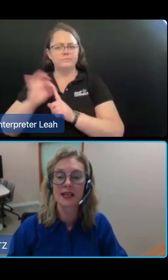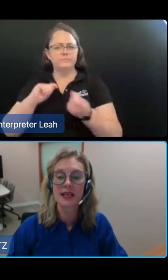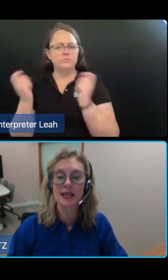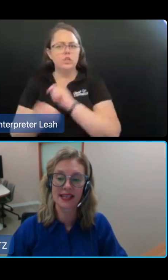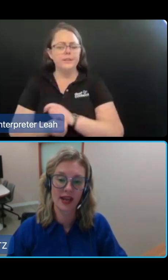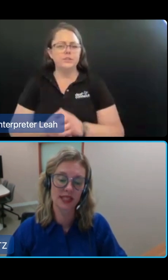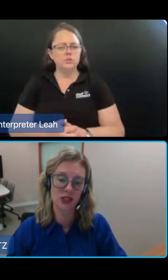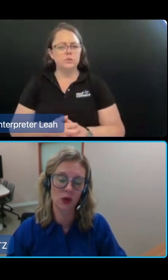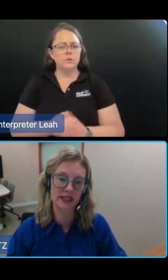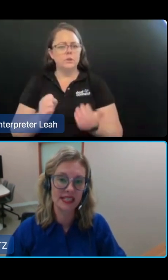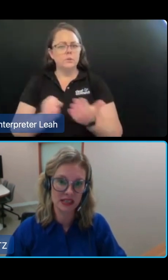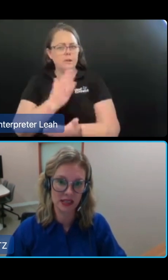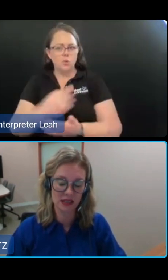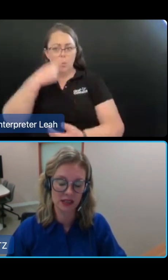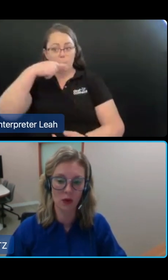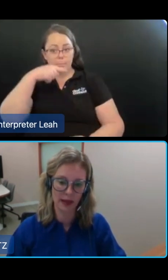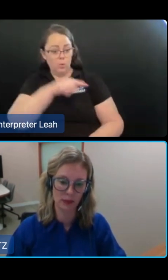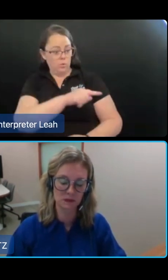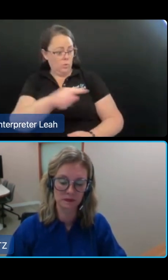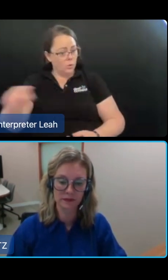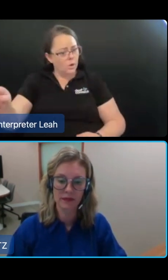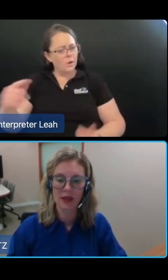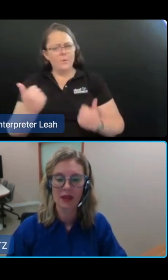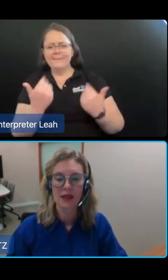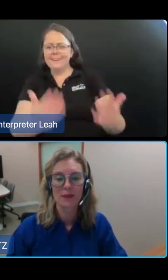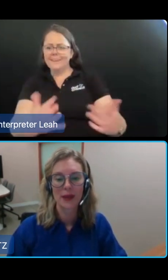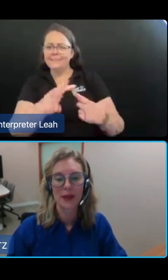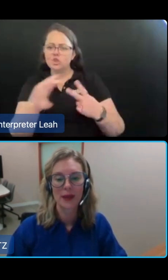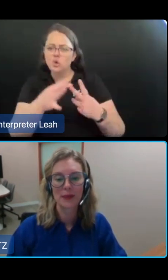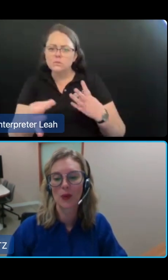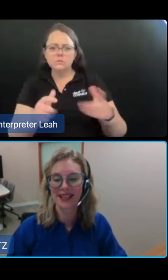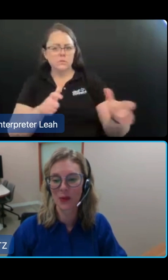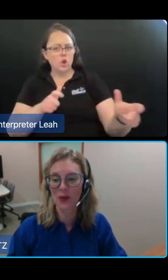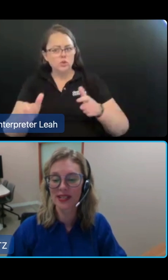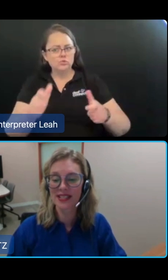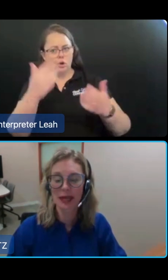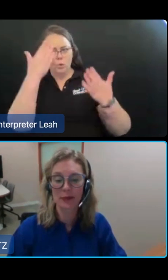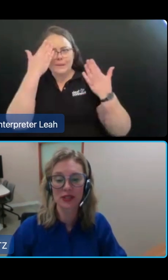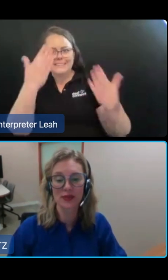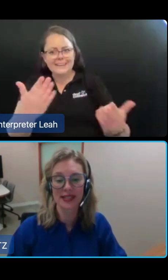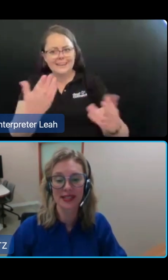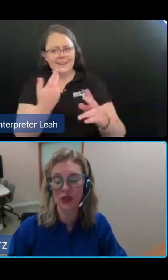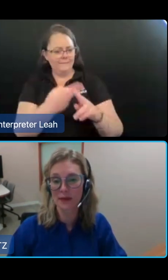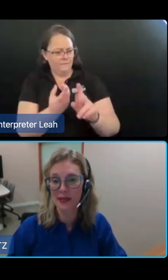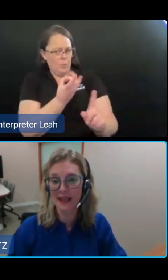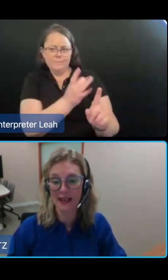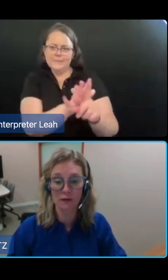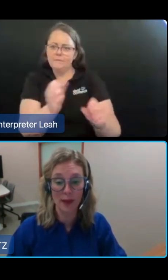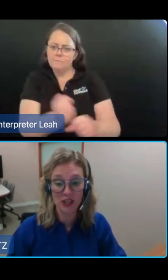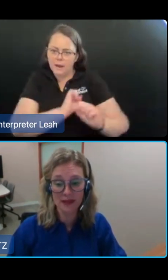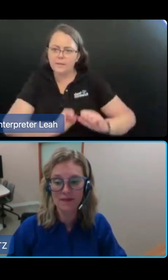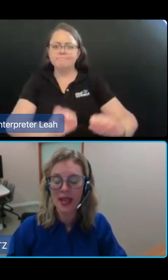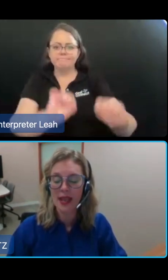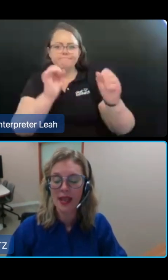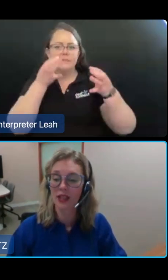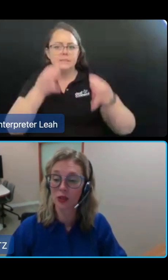is to providing choice control and dignity to older people. People appointed as supporters will be able to receive documents and